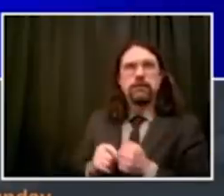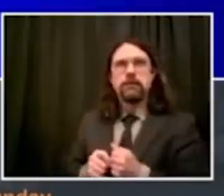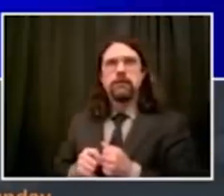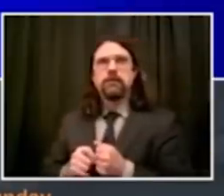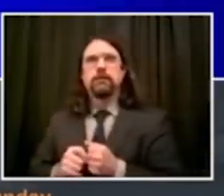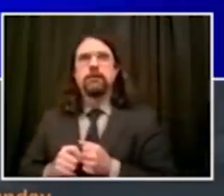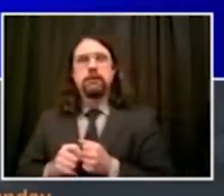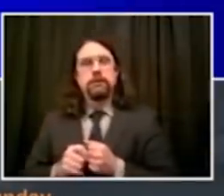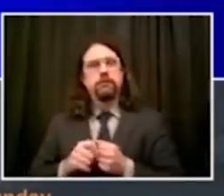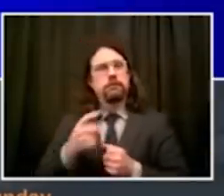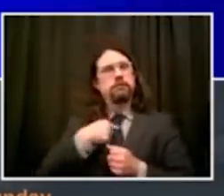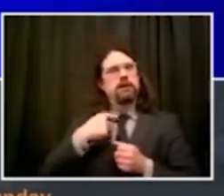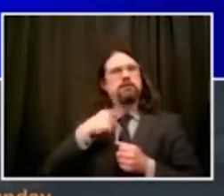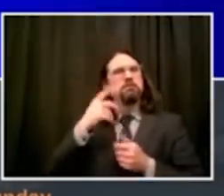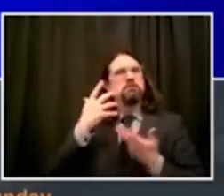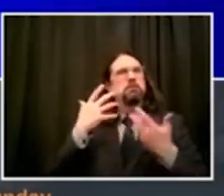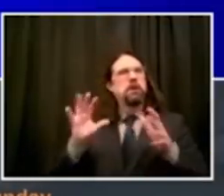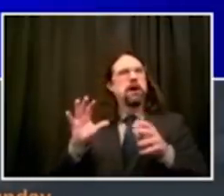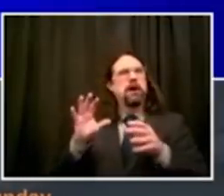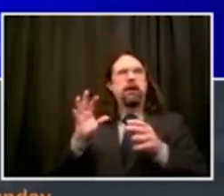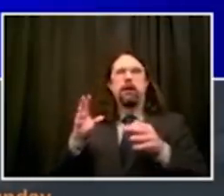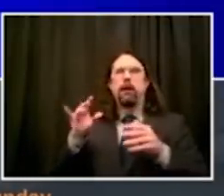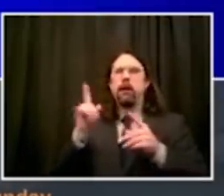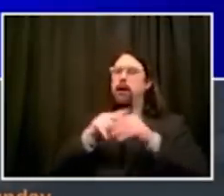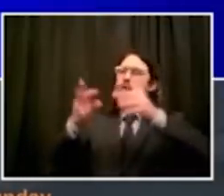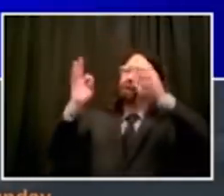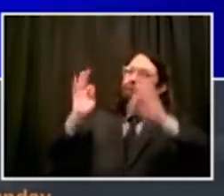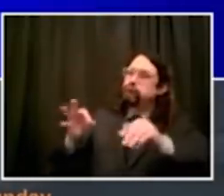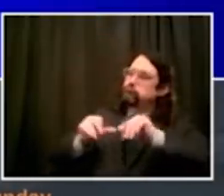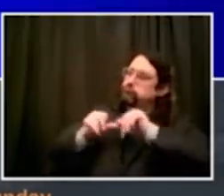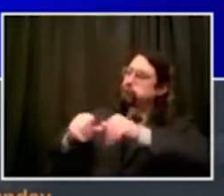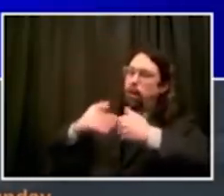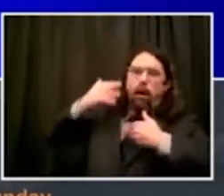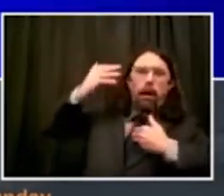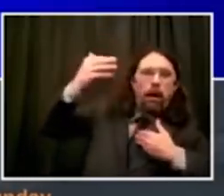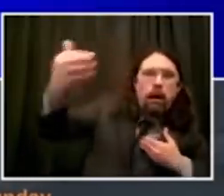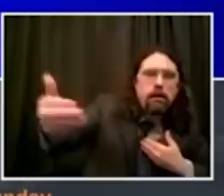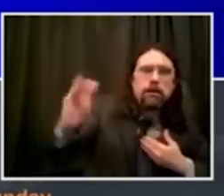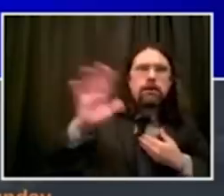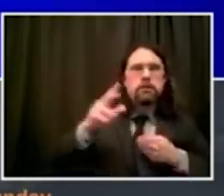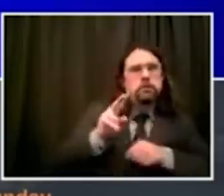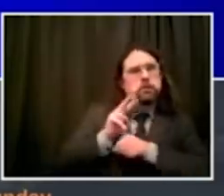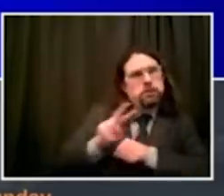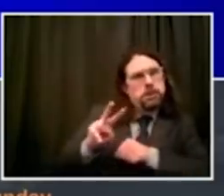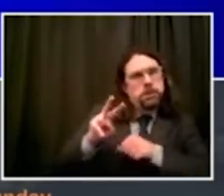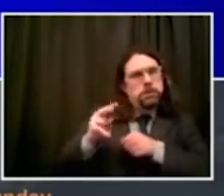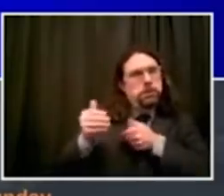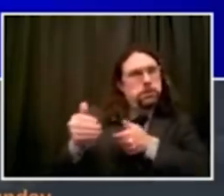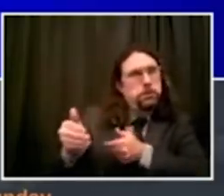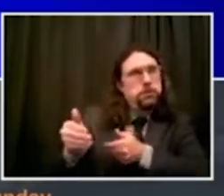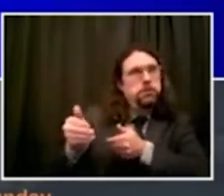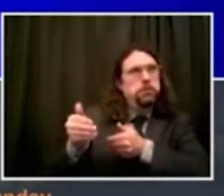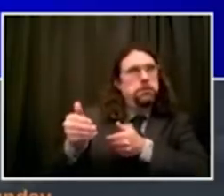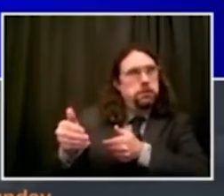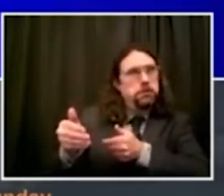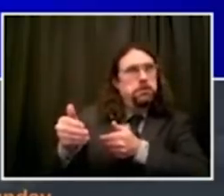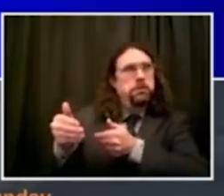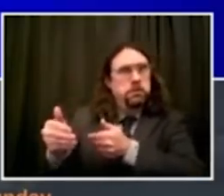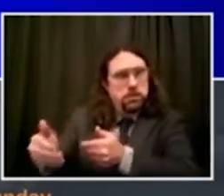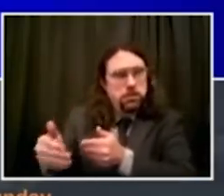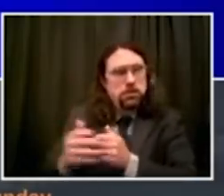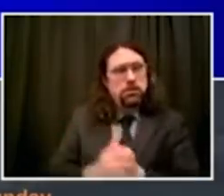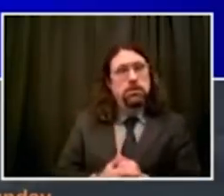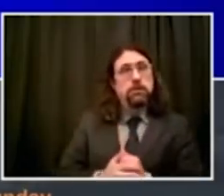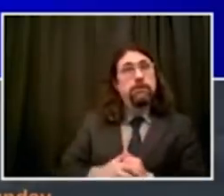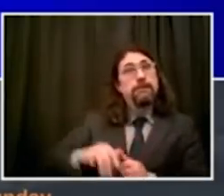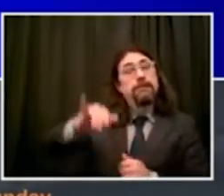So we've suspended Alternate Side many, many times in the last 10 weeks, but now we do see a number of areas in the city where some litter